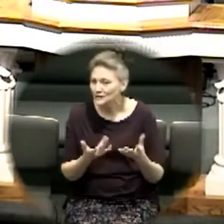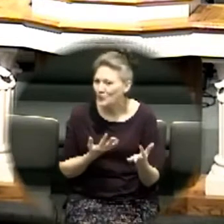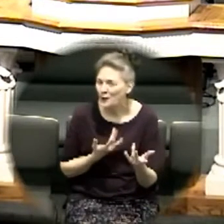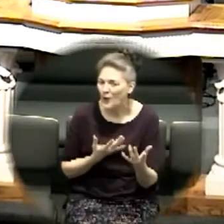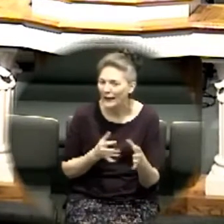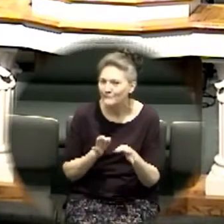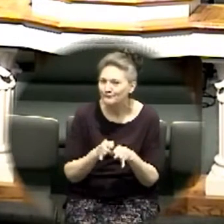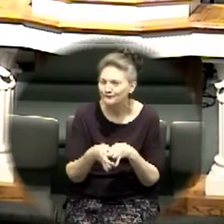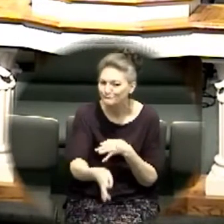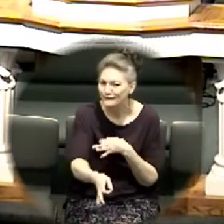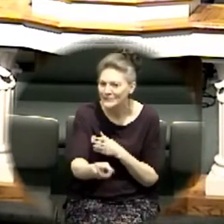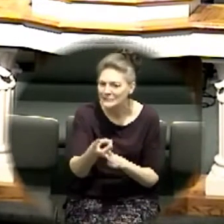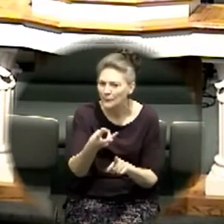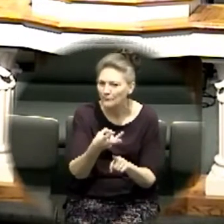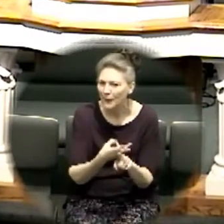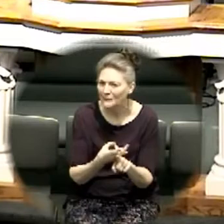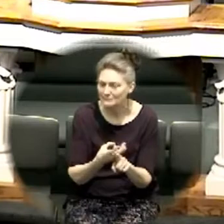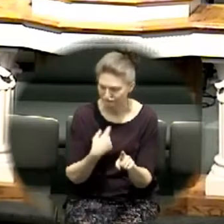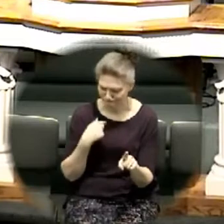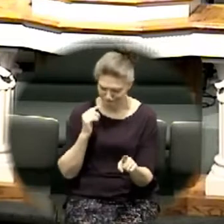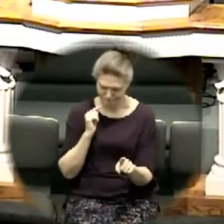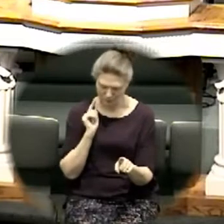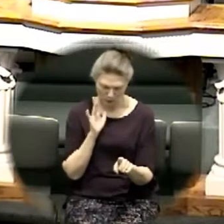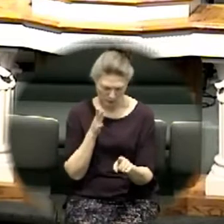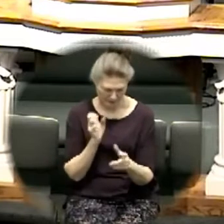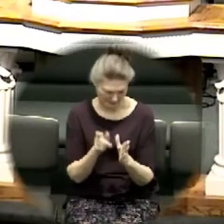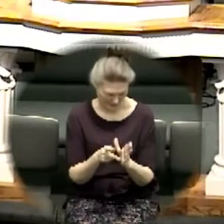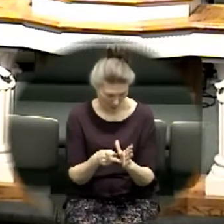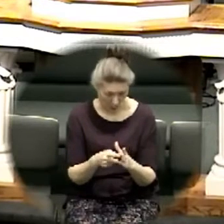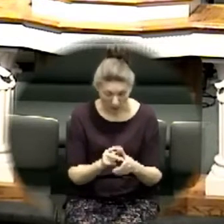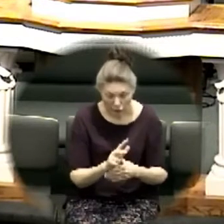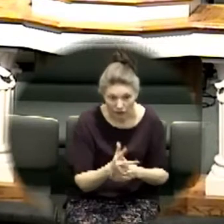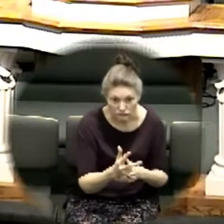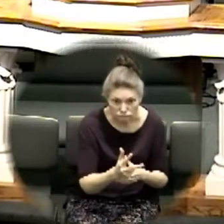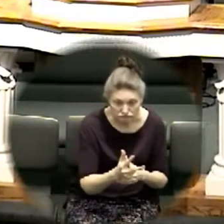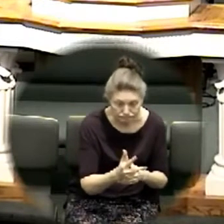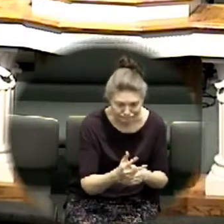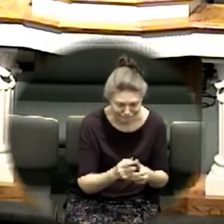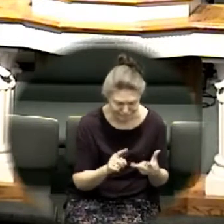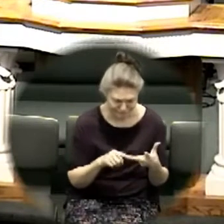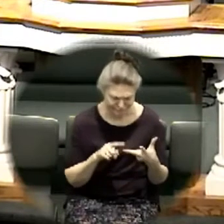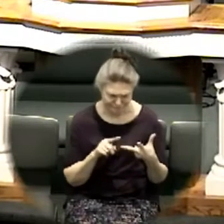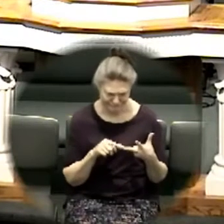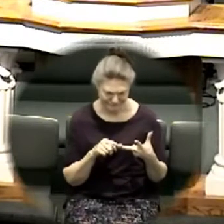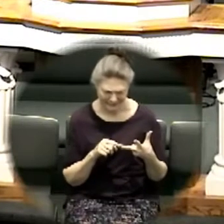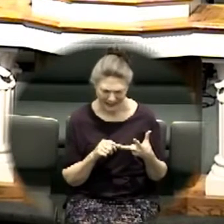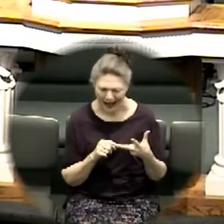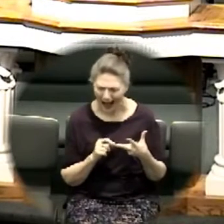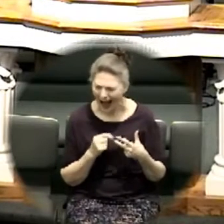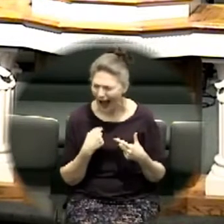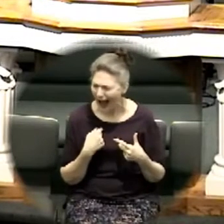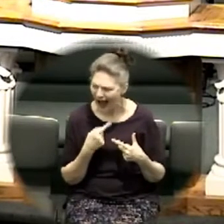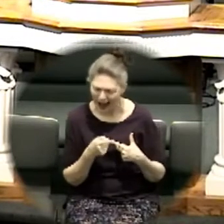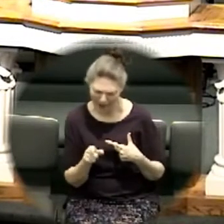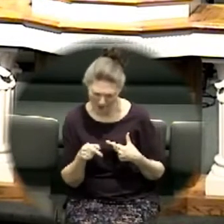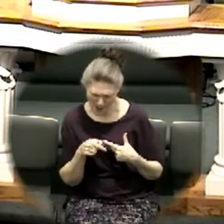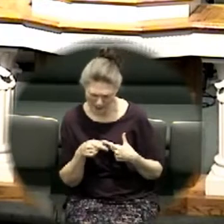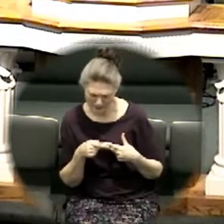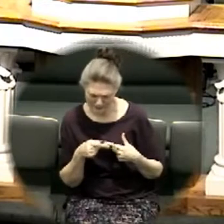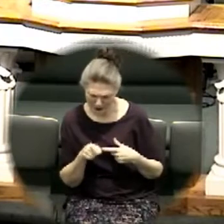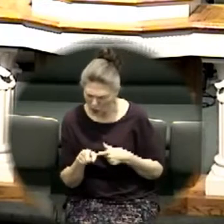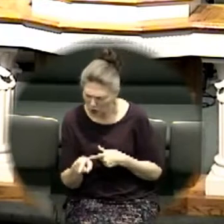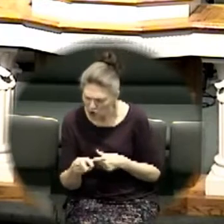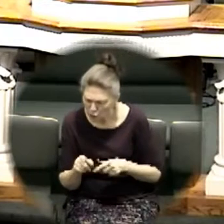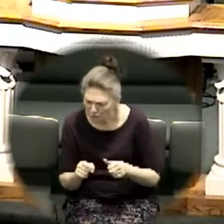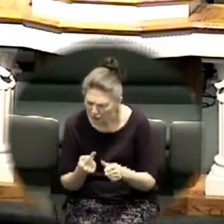i'll be back or thirdly how about if someone else just went first you guys go first